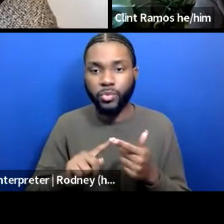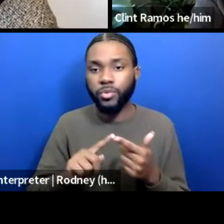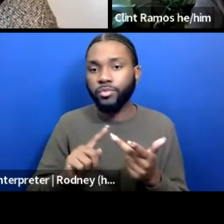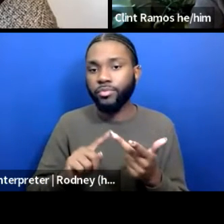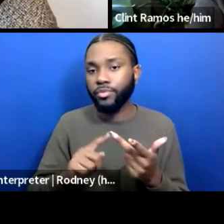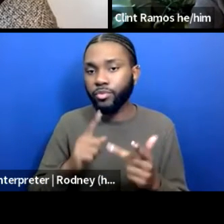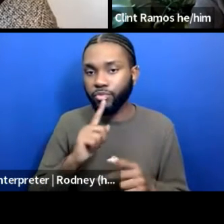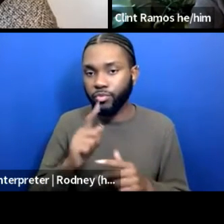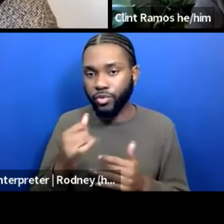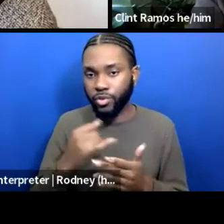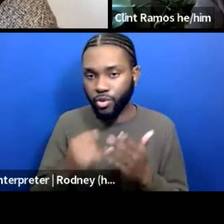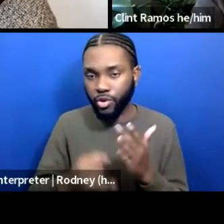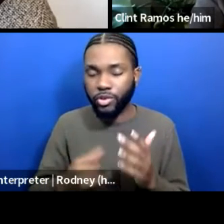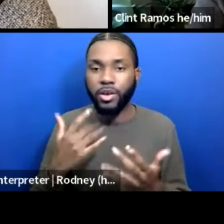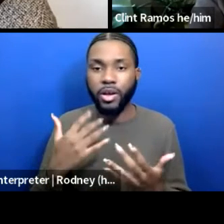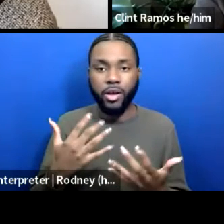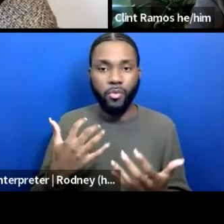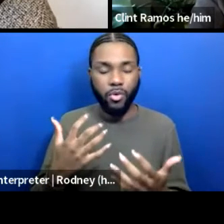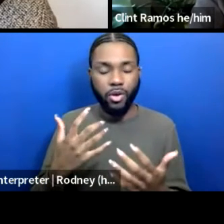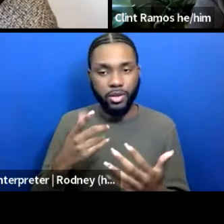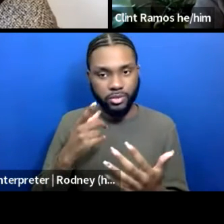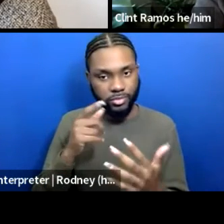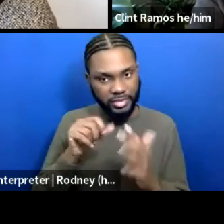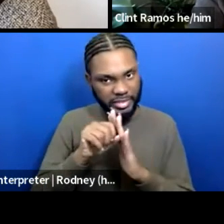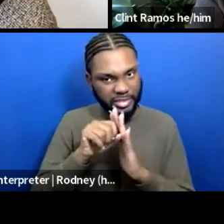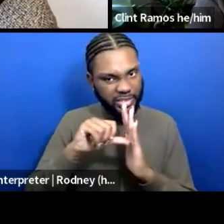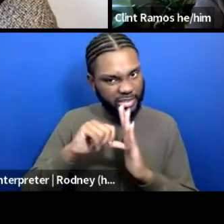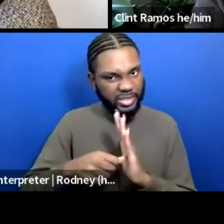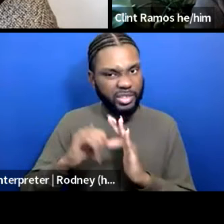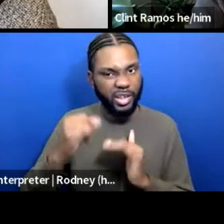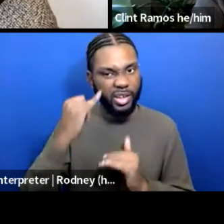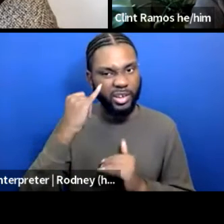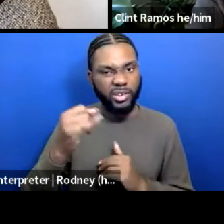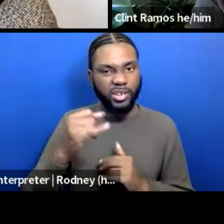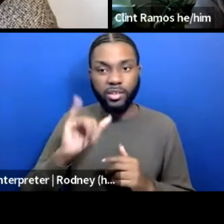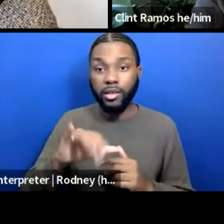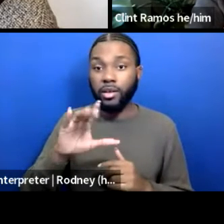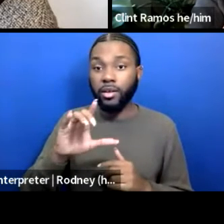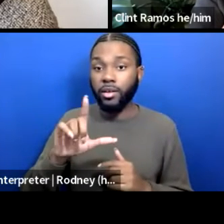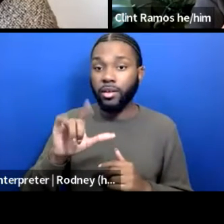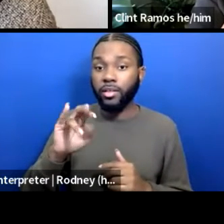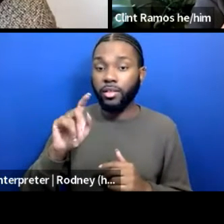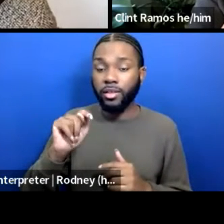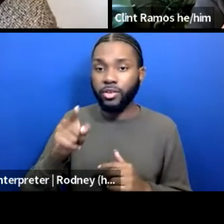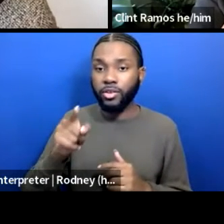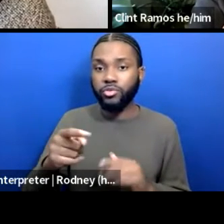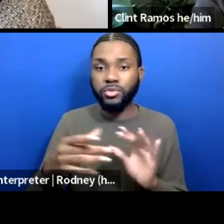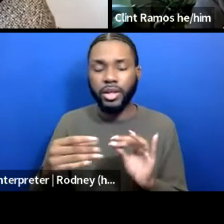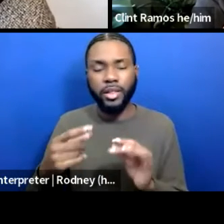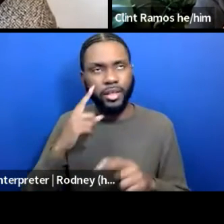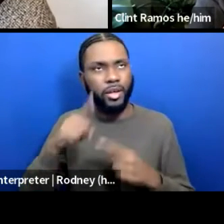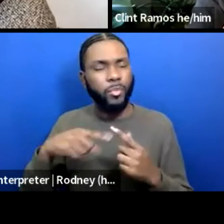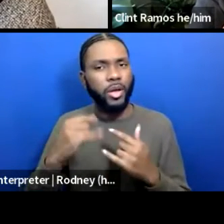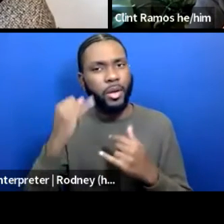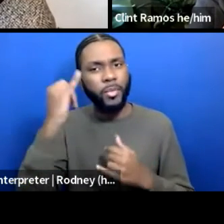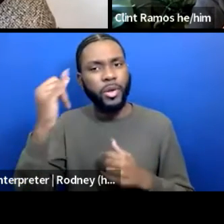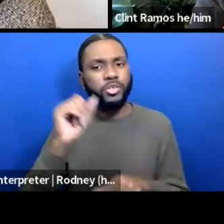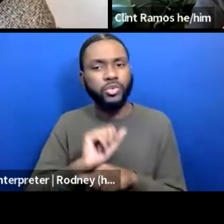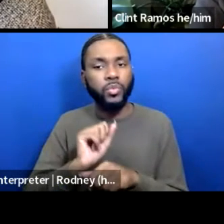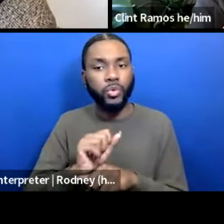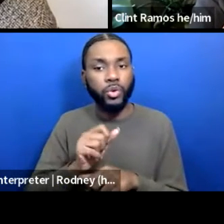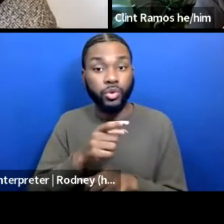want to continue to drive from this idea. Thank you, Clint, that you introduced in the space of imagine the work we could make with sleep,